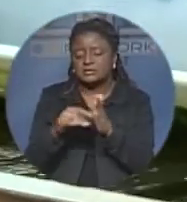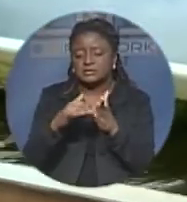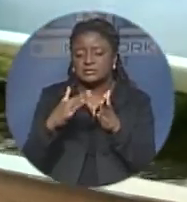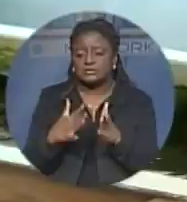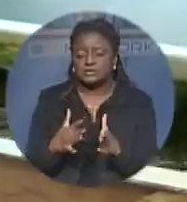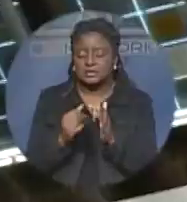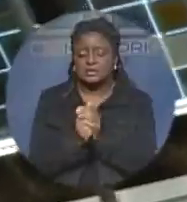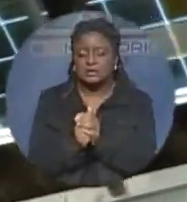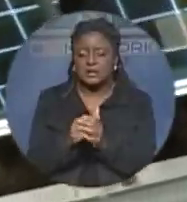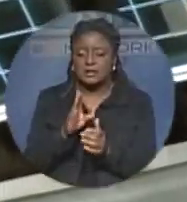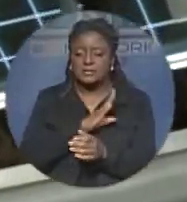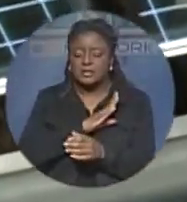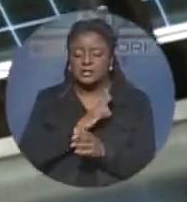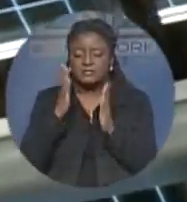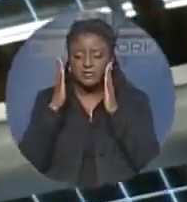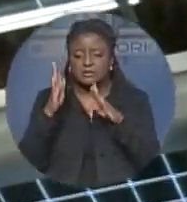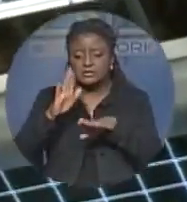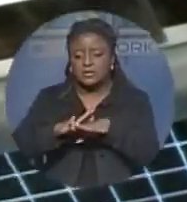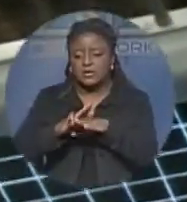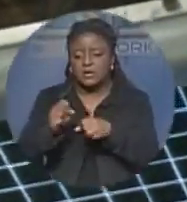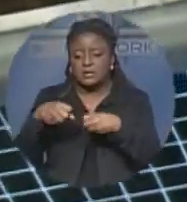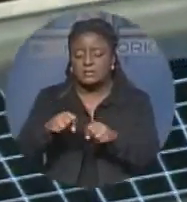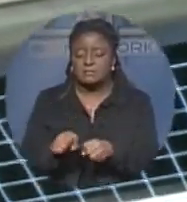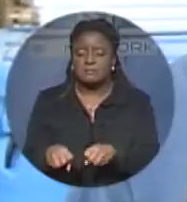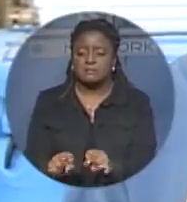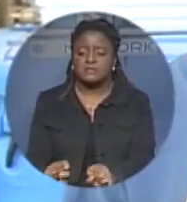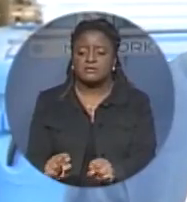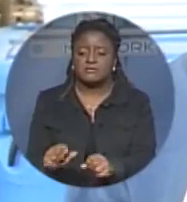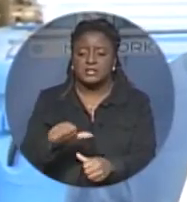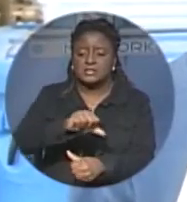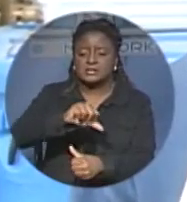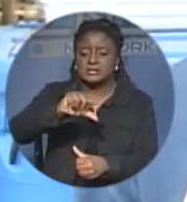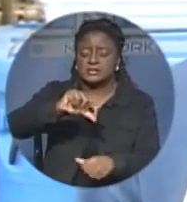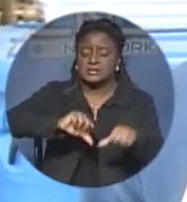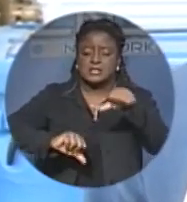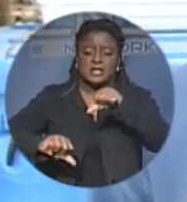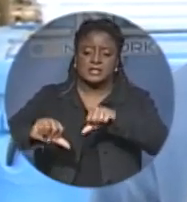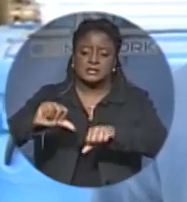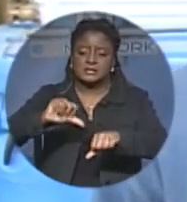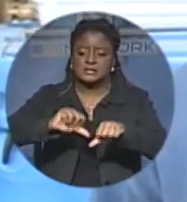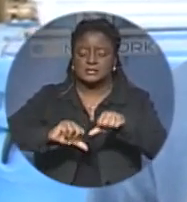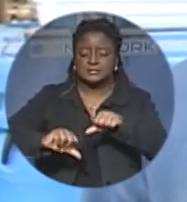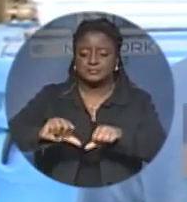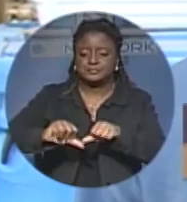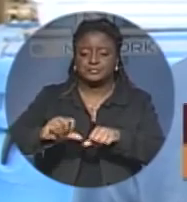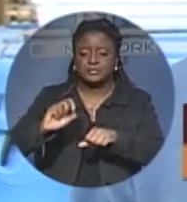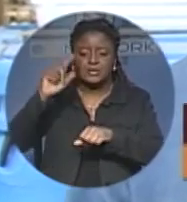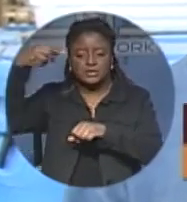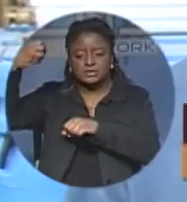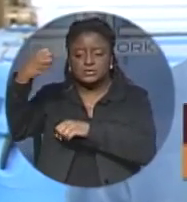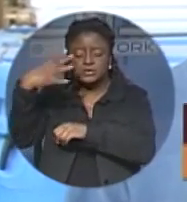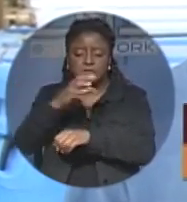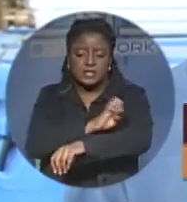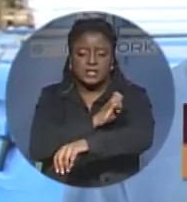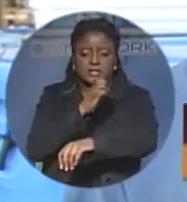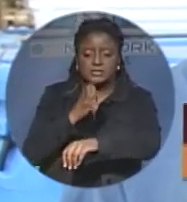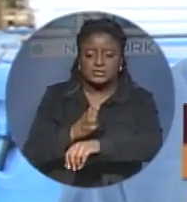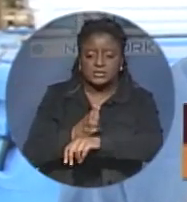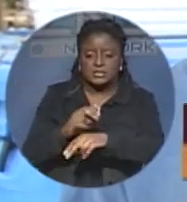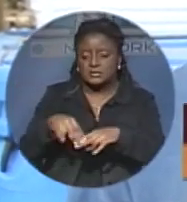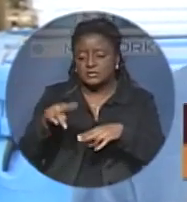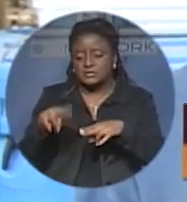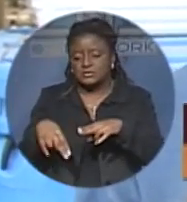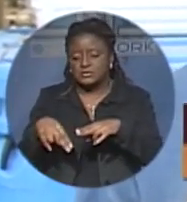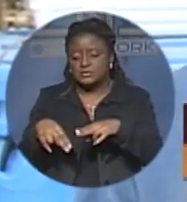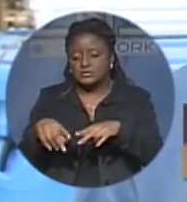science. The solar and wind energy takes a strain off the use of fossil fuels, which then, in turn,